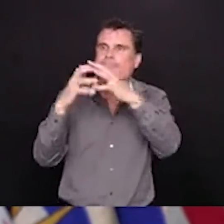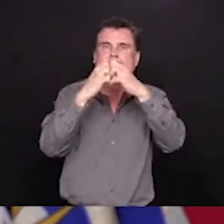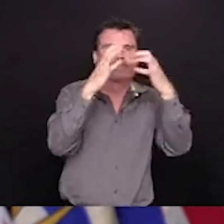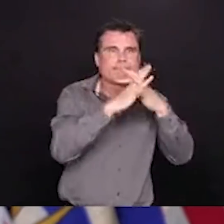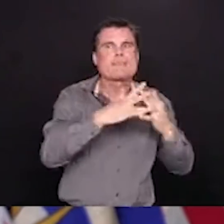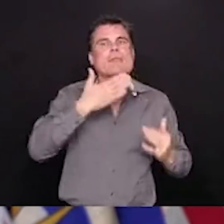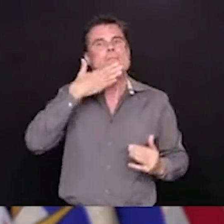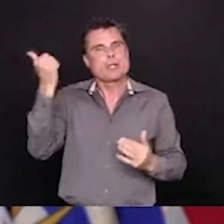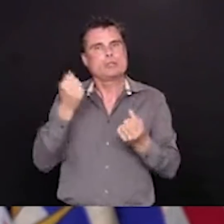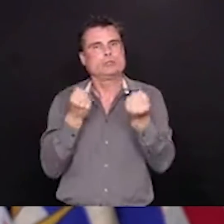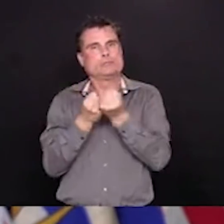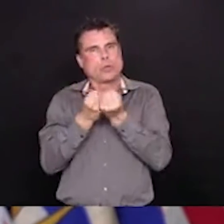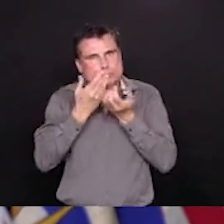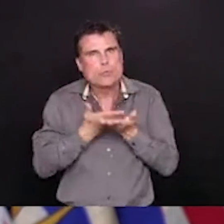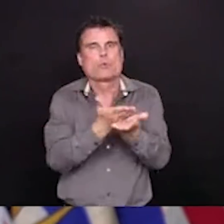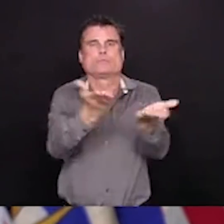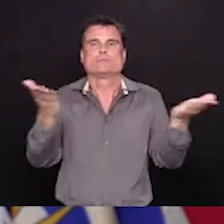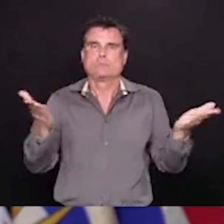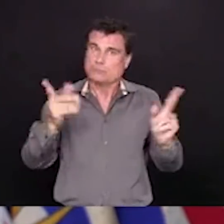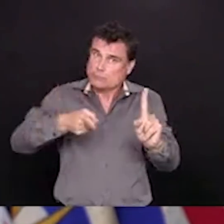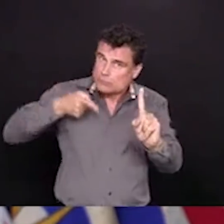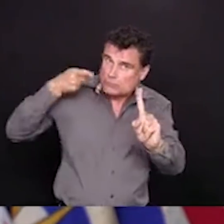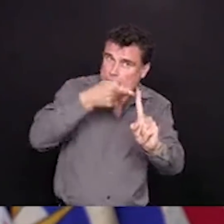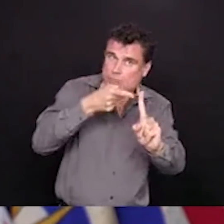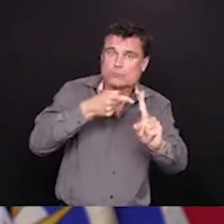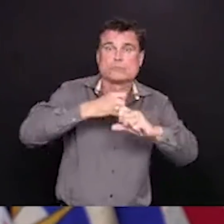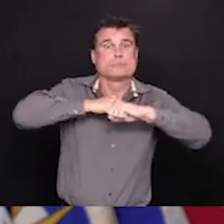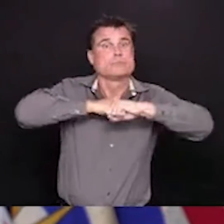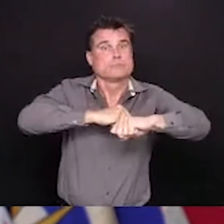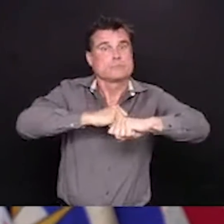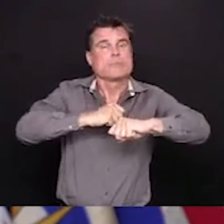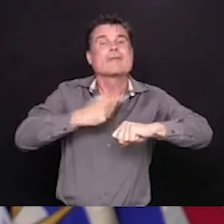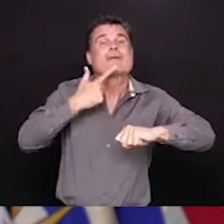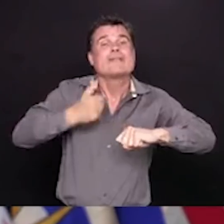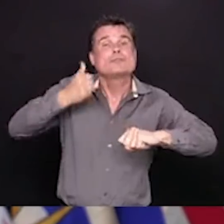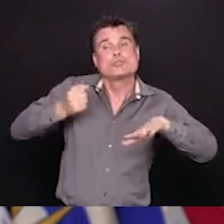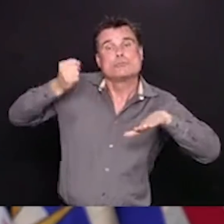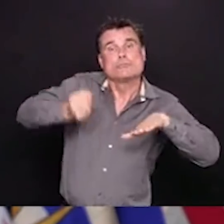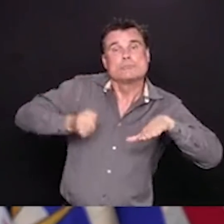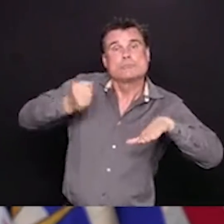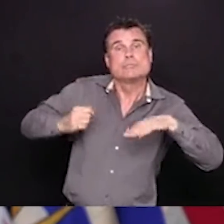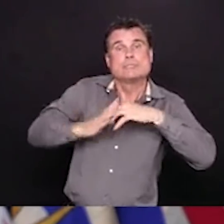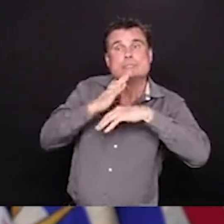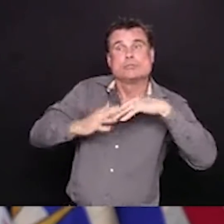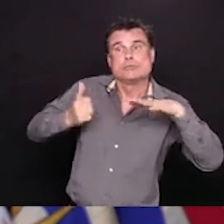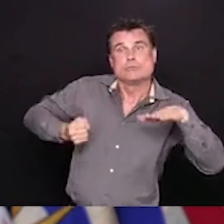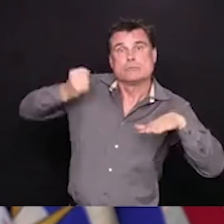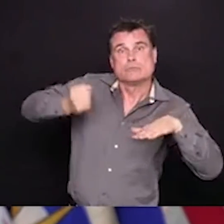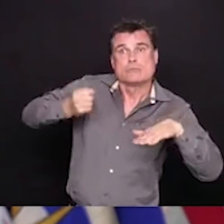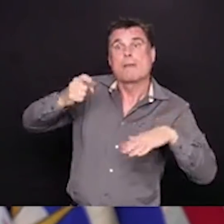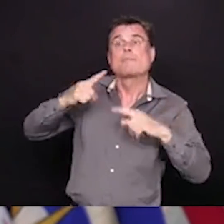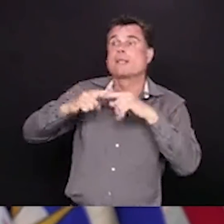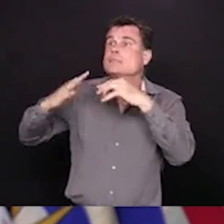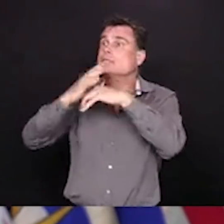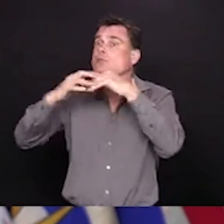elders in our first nations communities, recognizing the vital role that they play in maintaining culture and language in